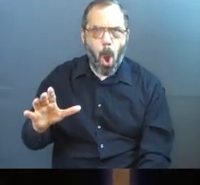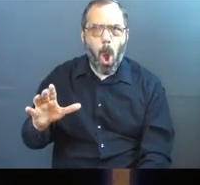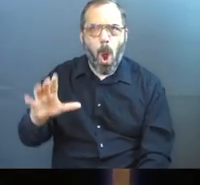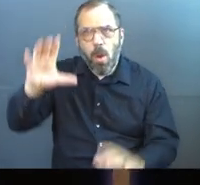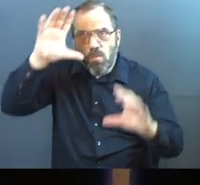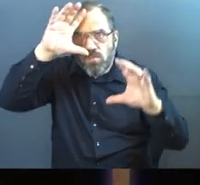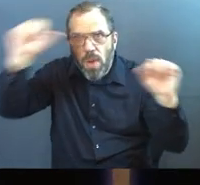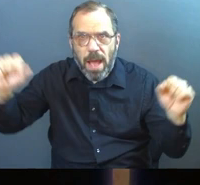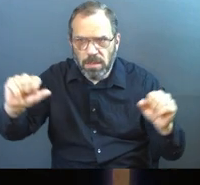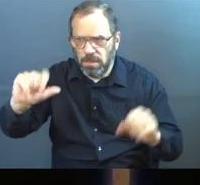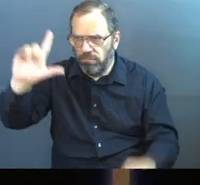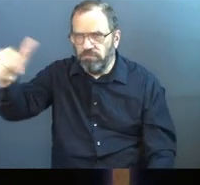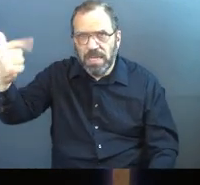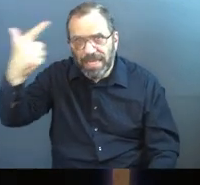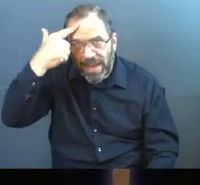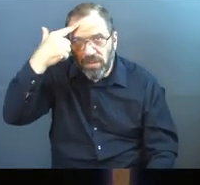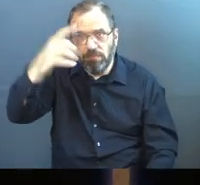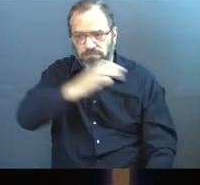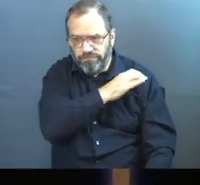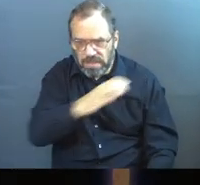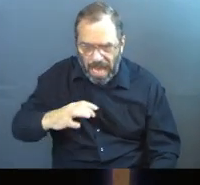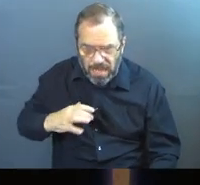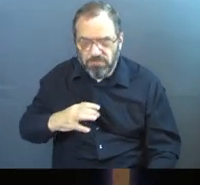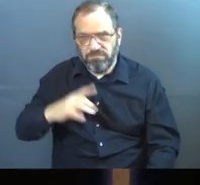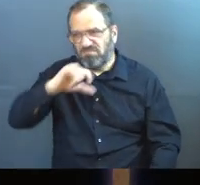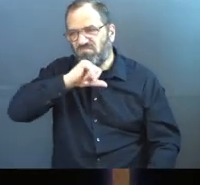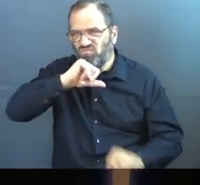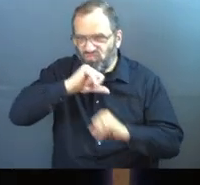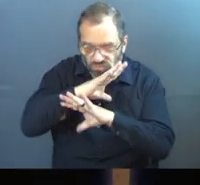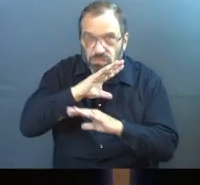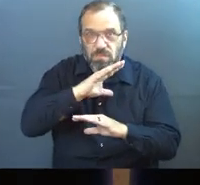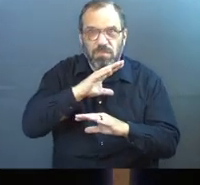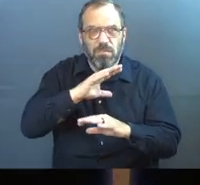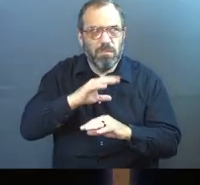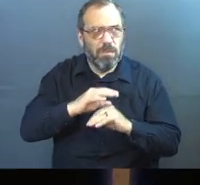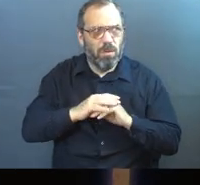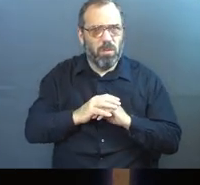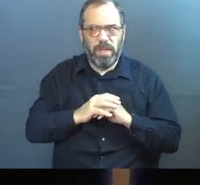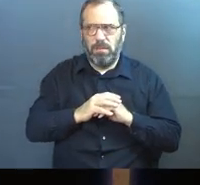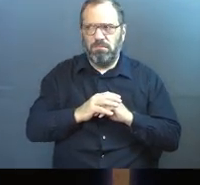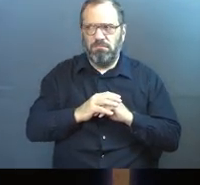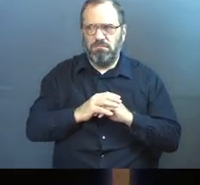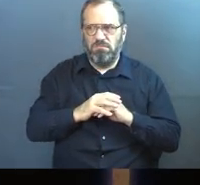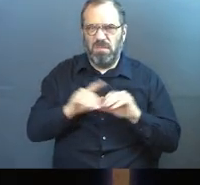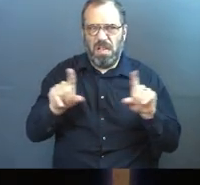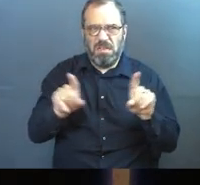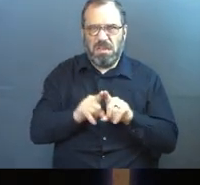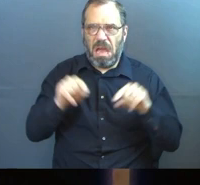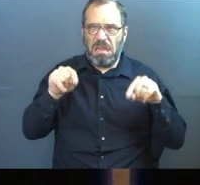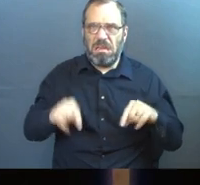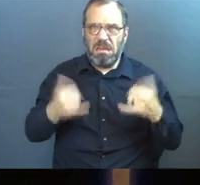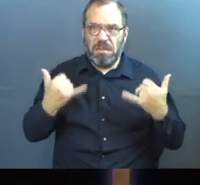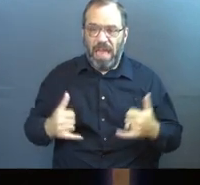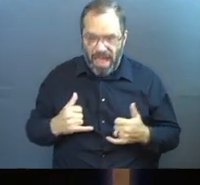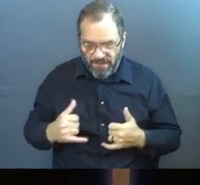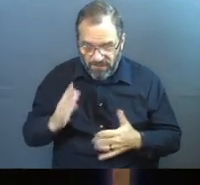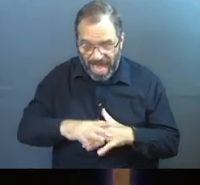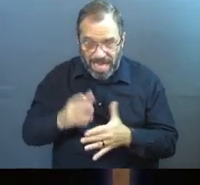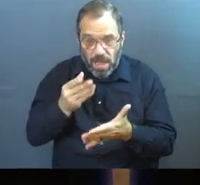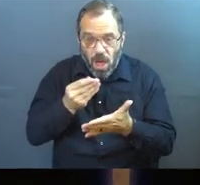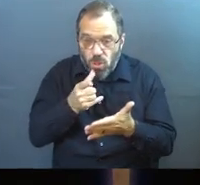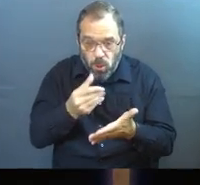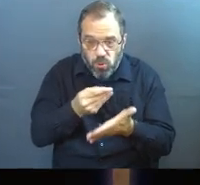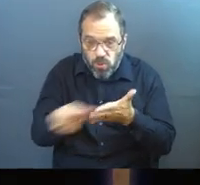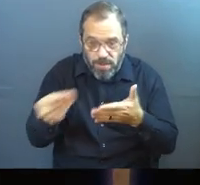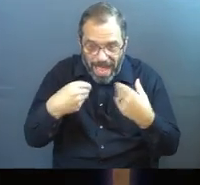that are taking part in all of this and being polluted by all this. Again, is it sounding familiar yet? And then finally he says, the merchants